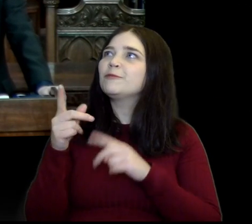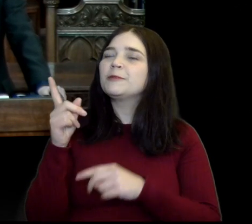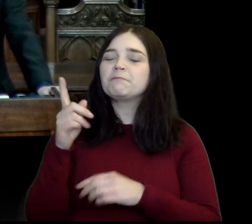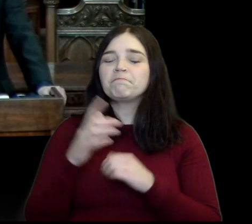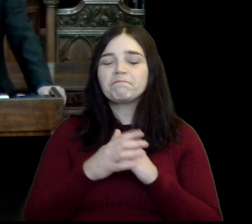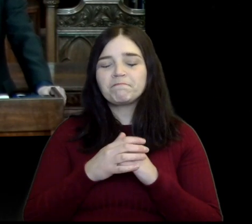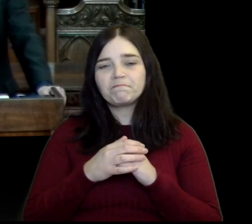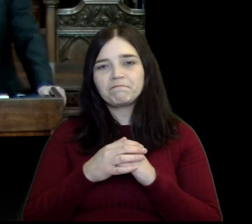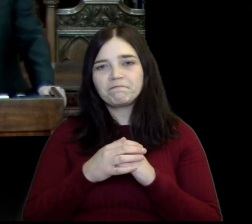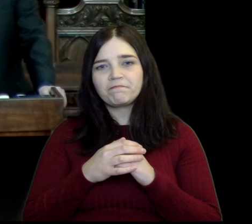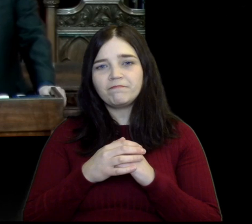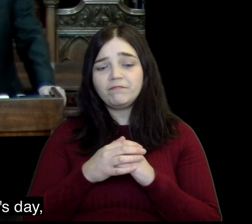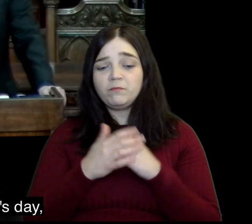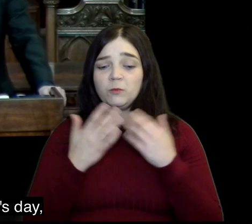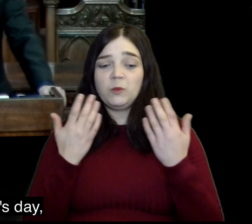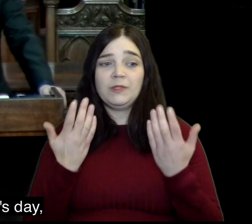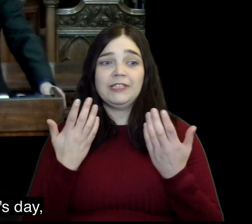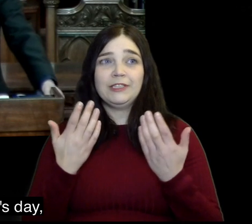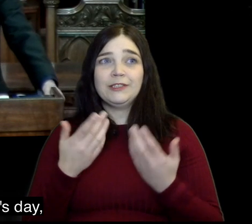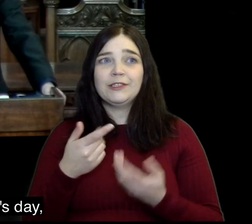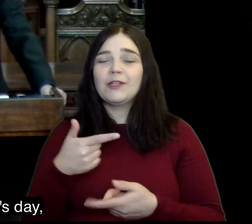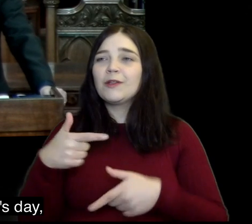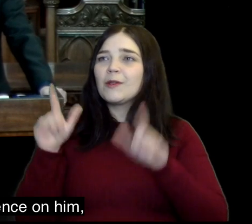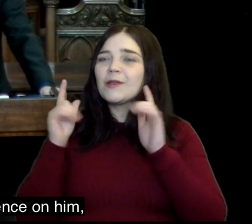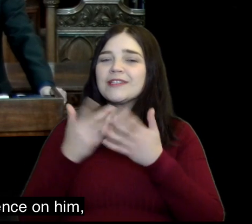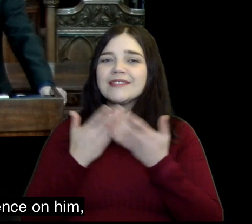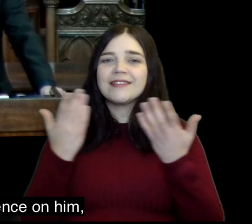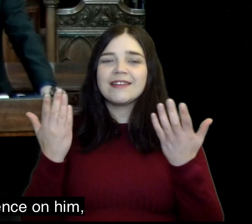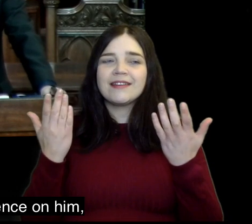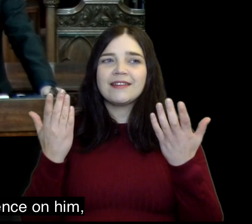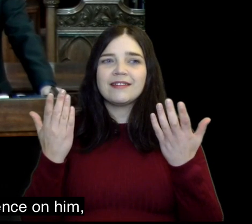on this the Lord's day we come to Him